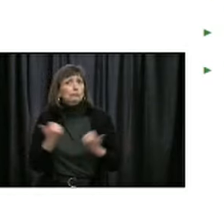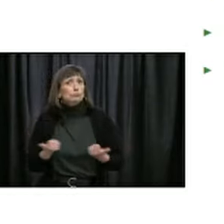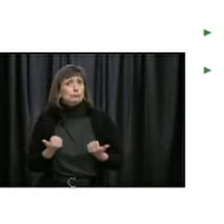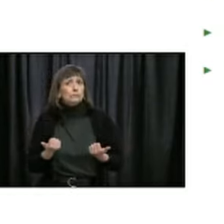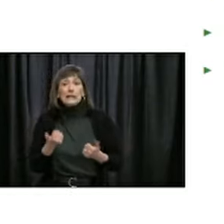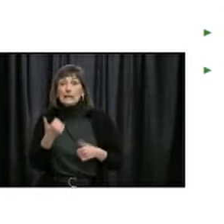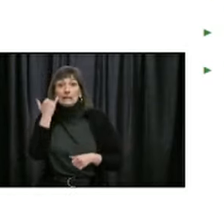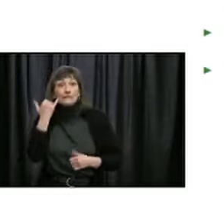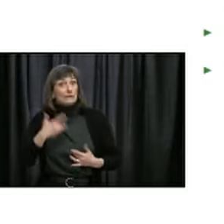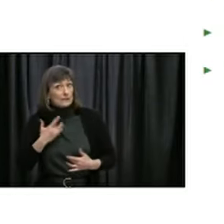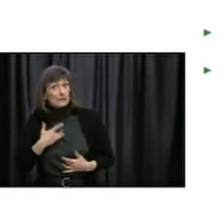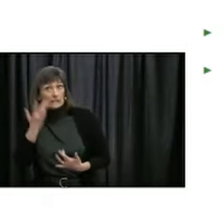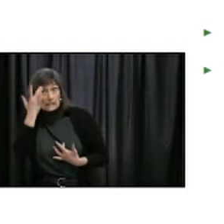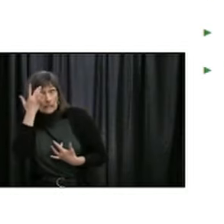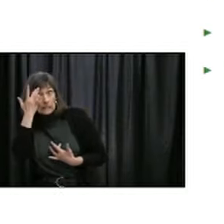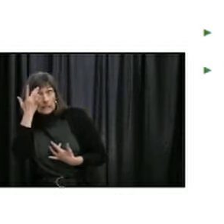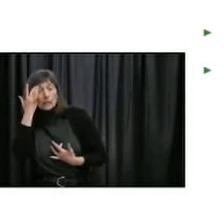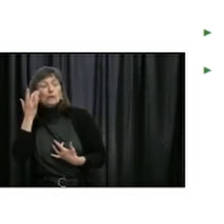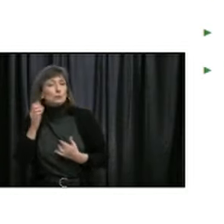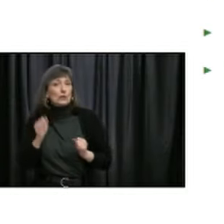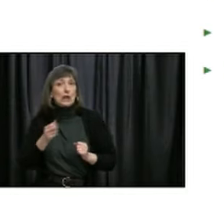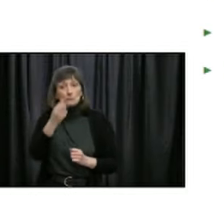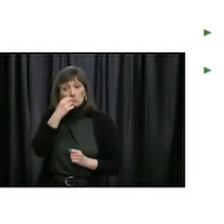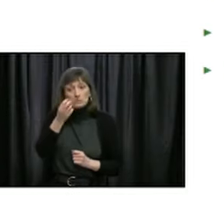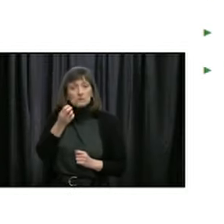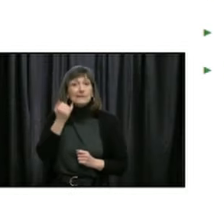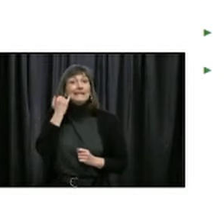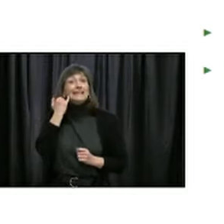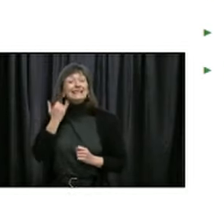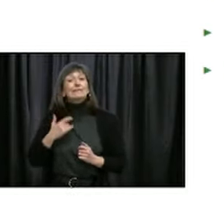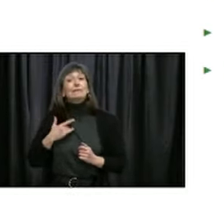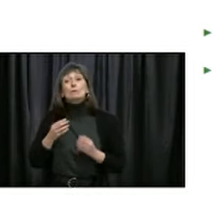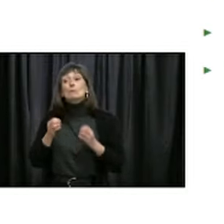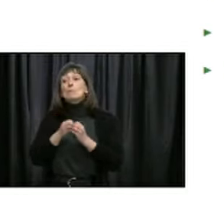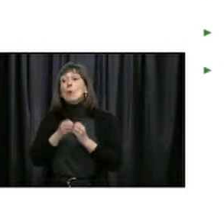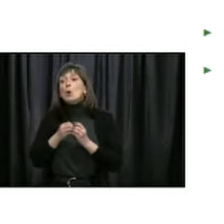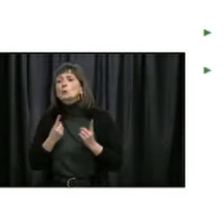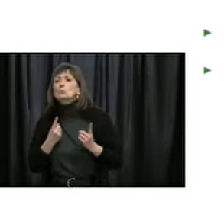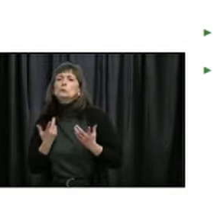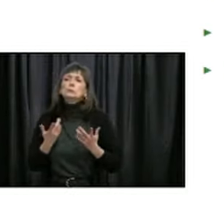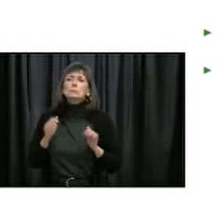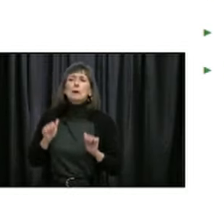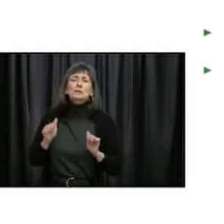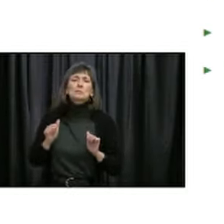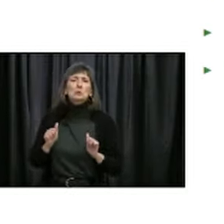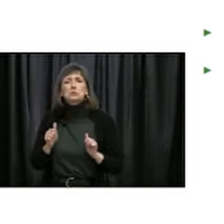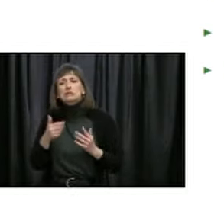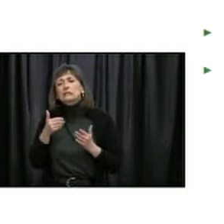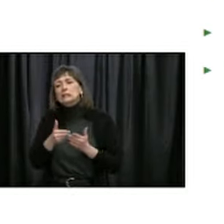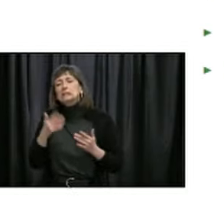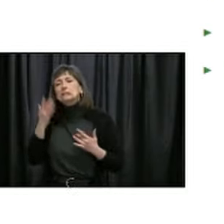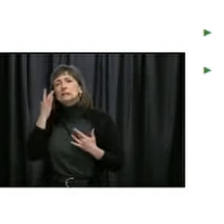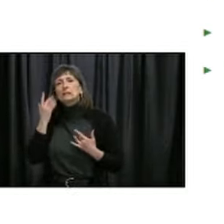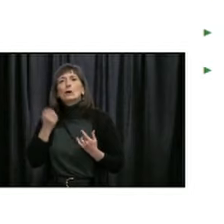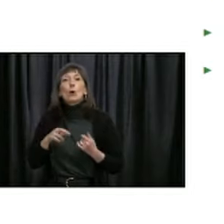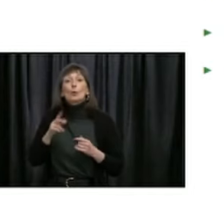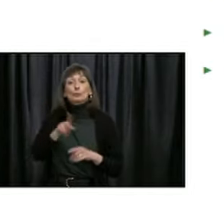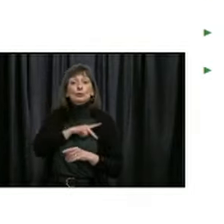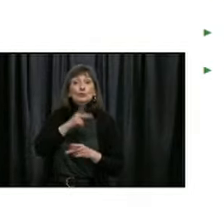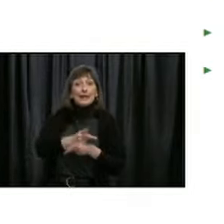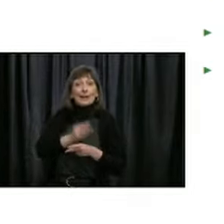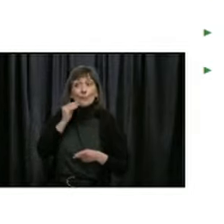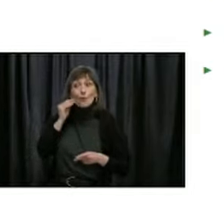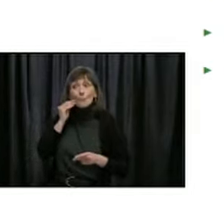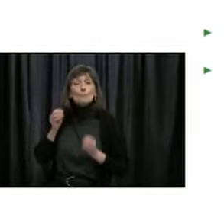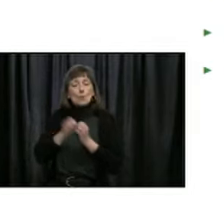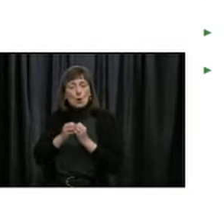testing some people without symptoms if they move into long-term care homes or personal care homes, for example. We need to ensure